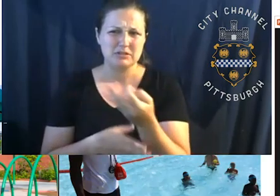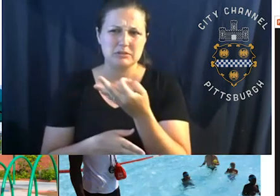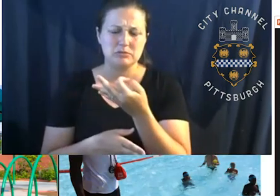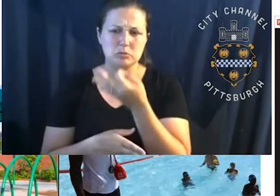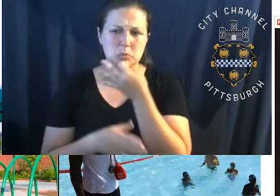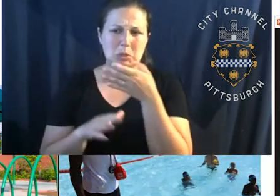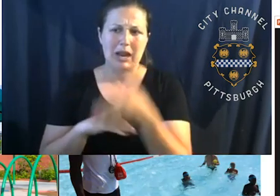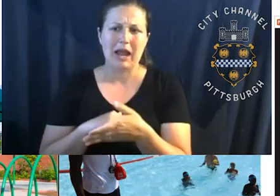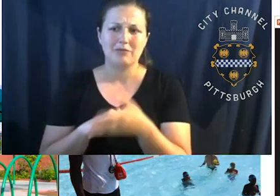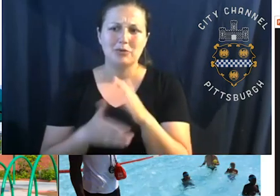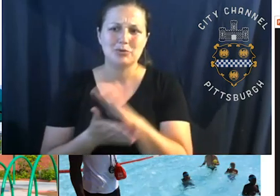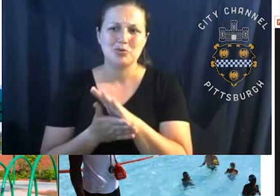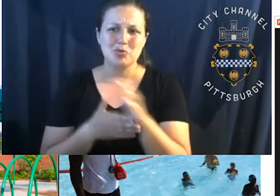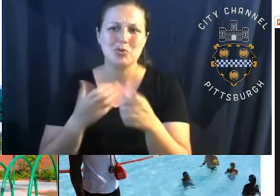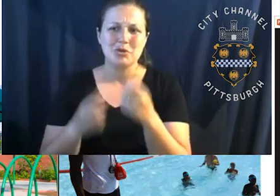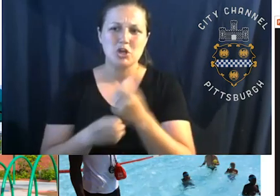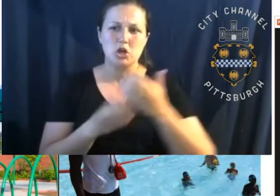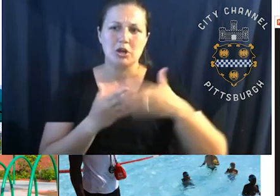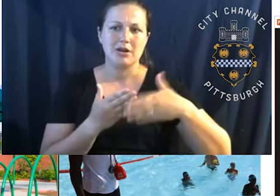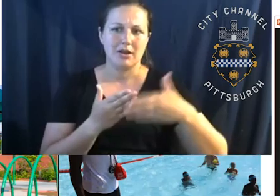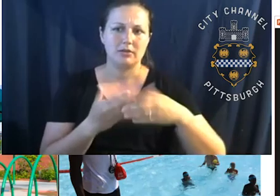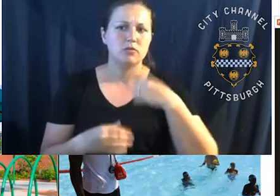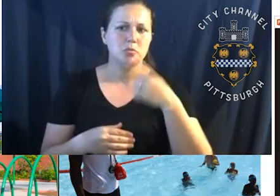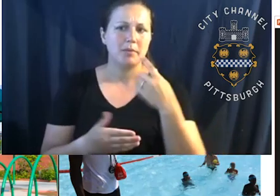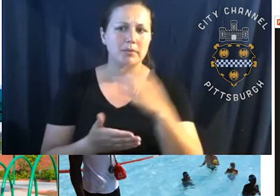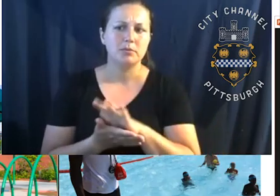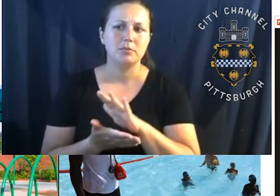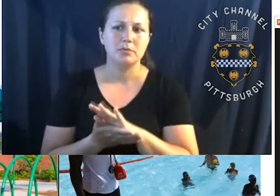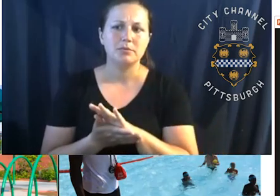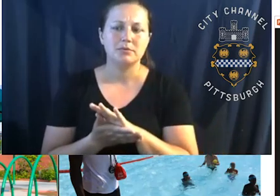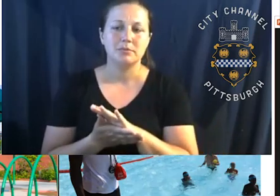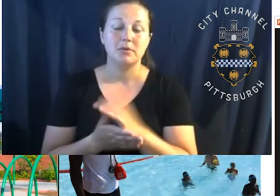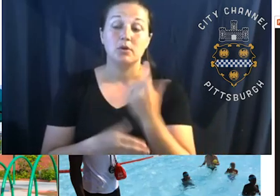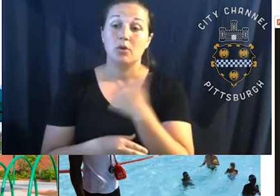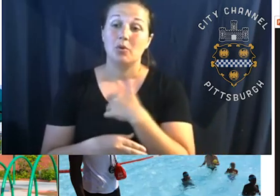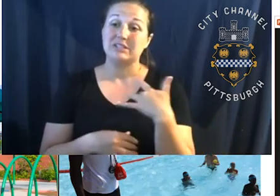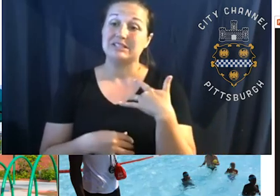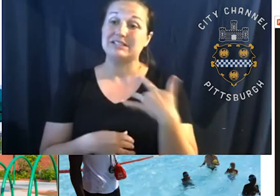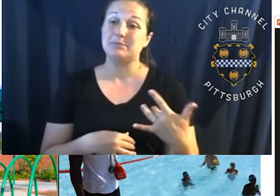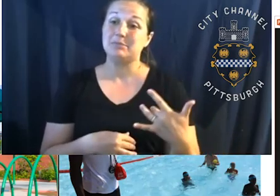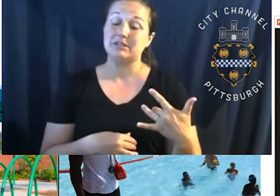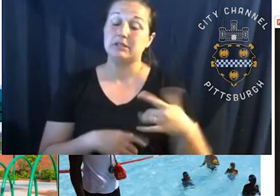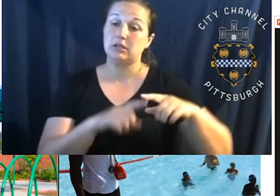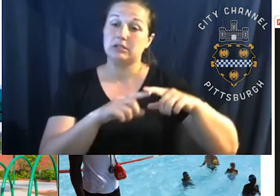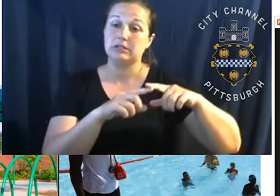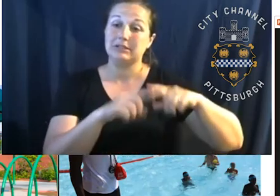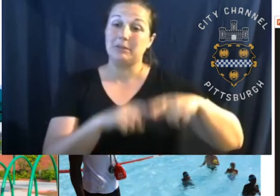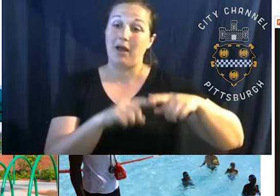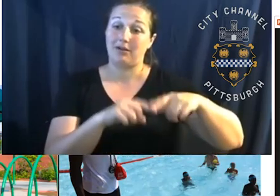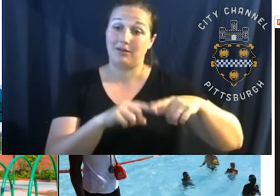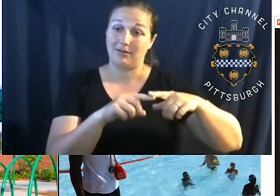the school year ends the public schools because we're typically heavily dependent upon, um,